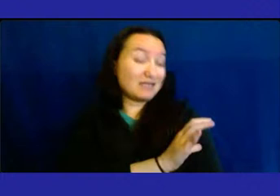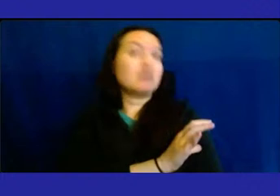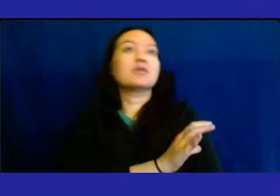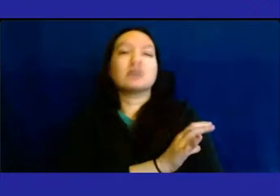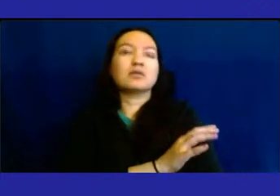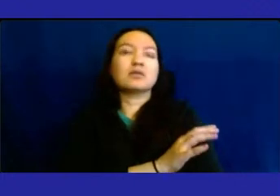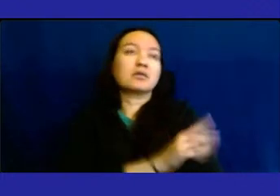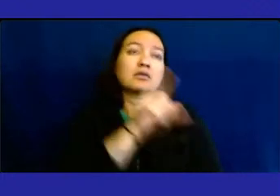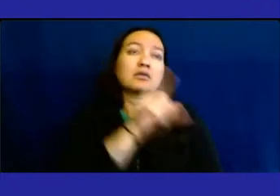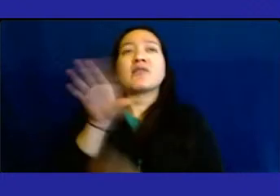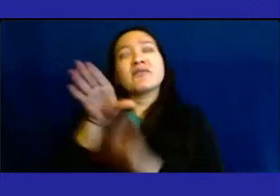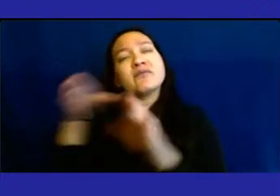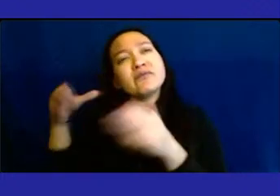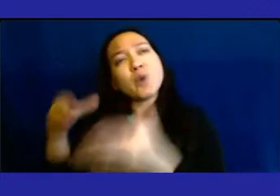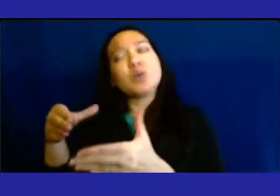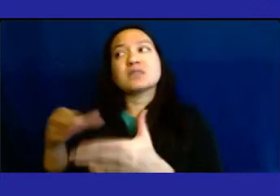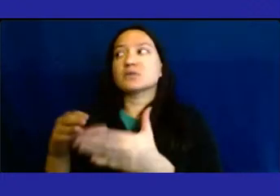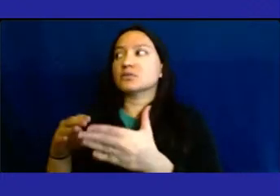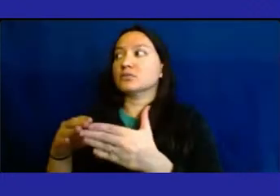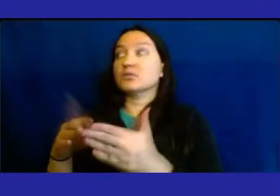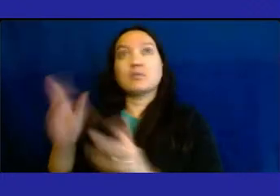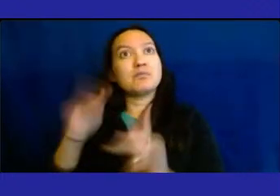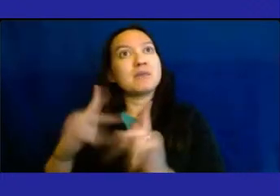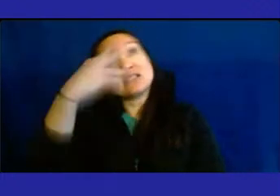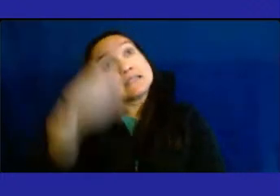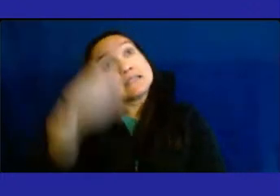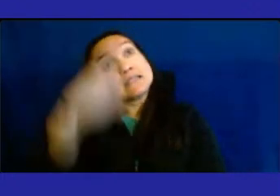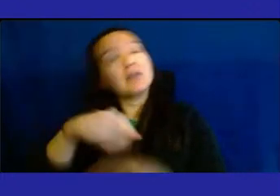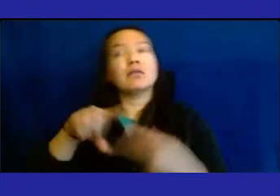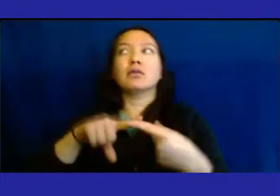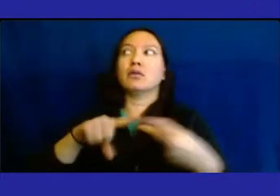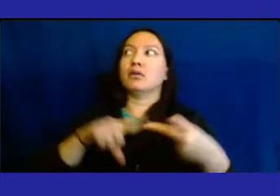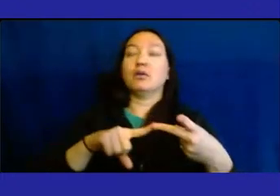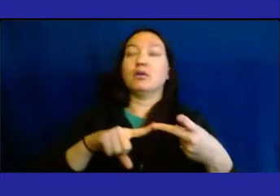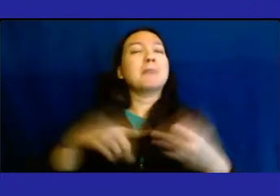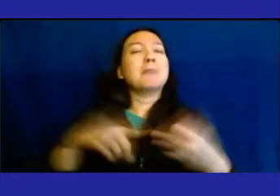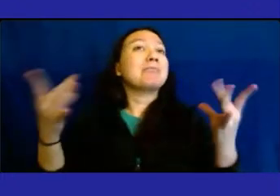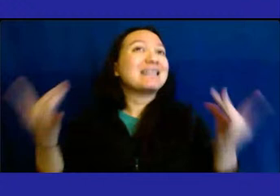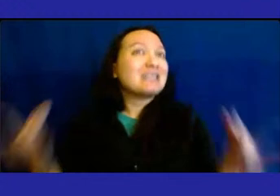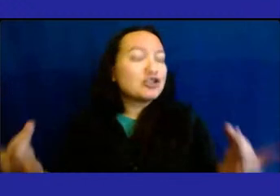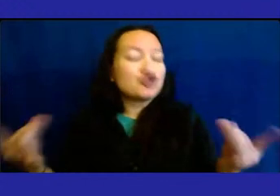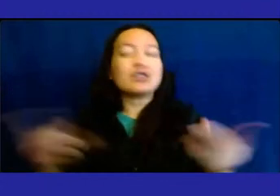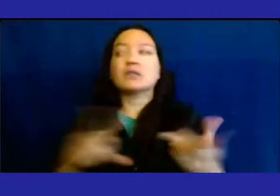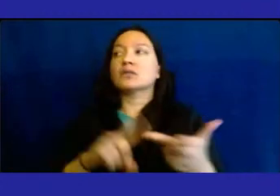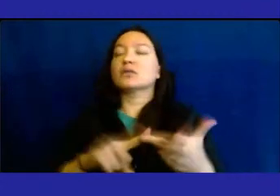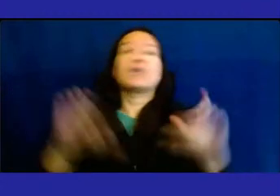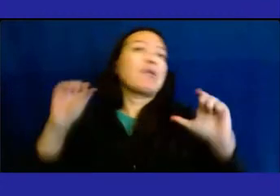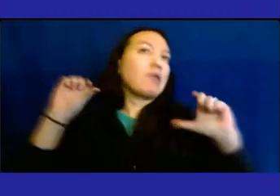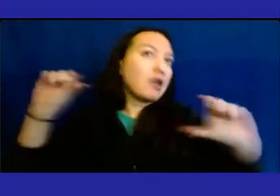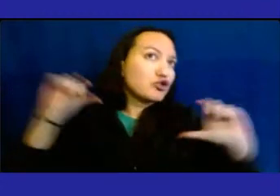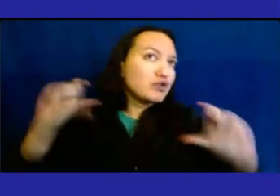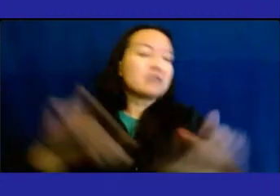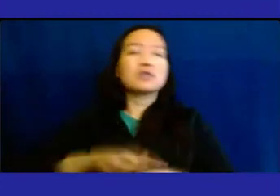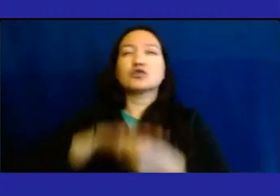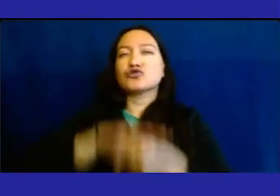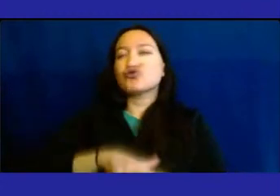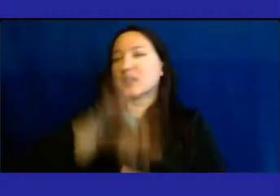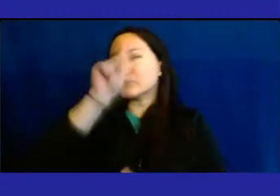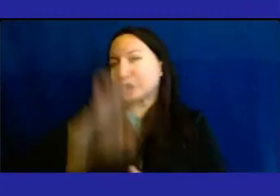on things like how well people sleep, meditation, exercise, stress reduction,